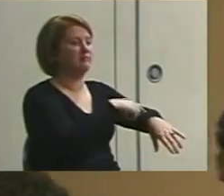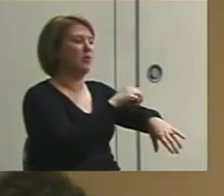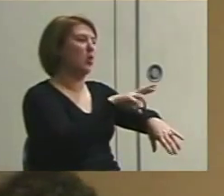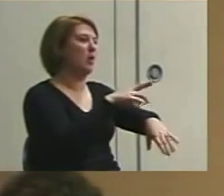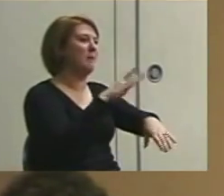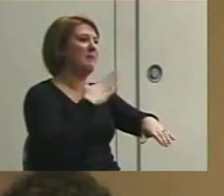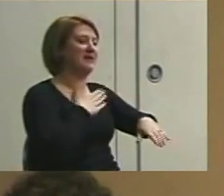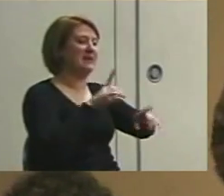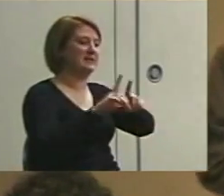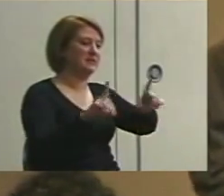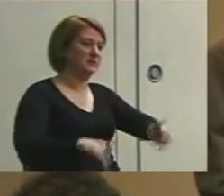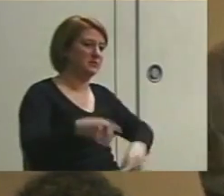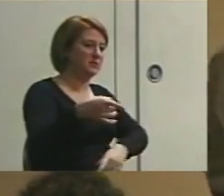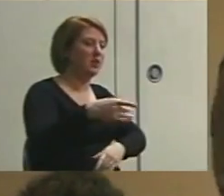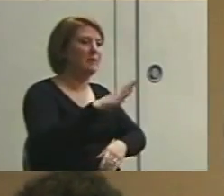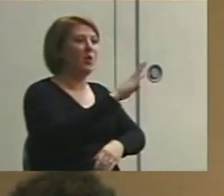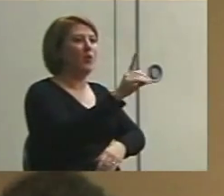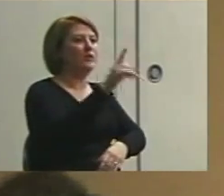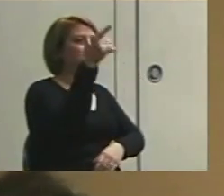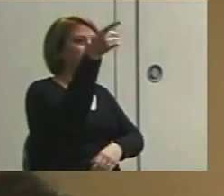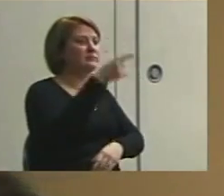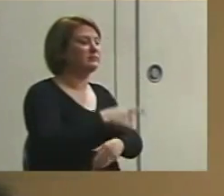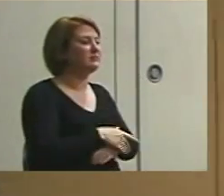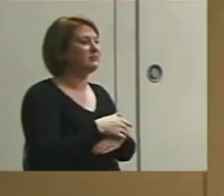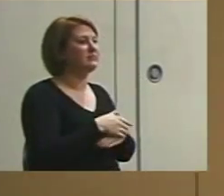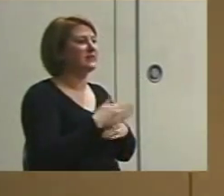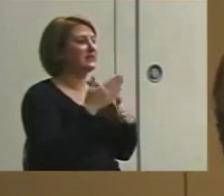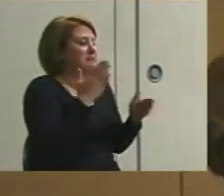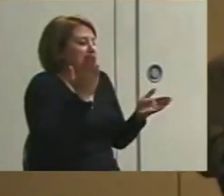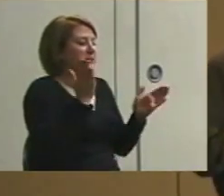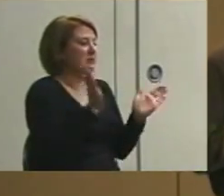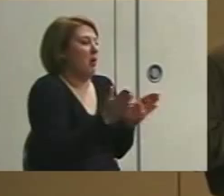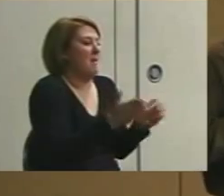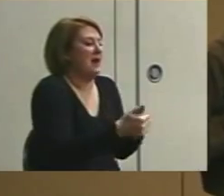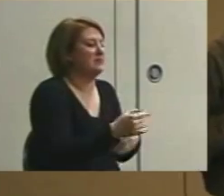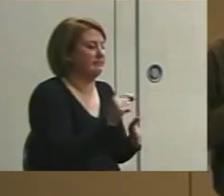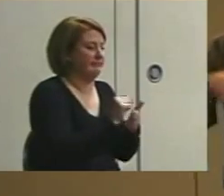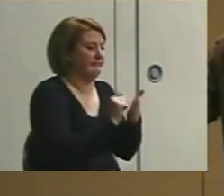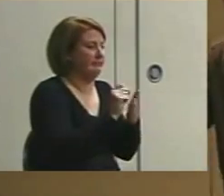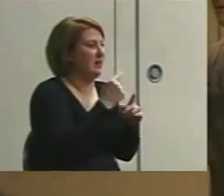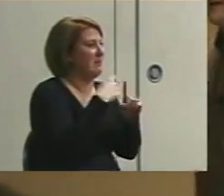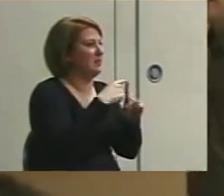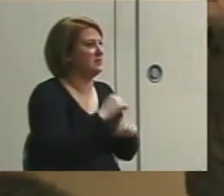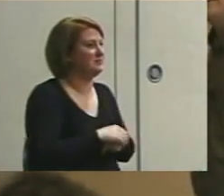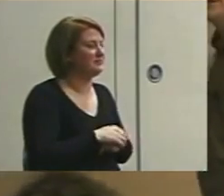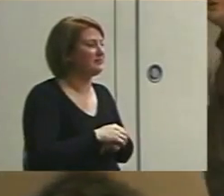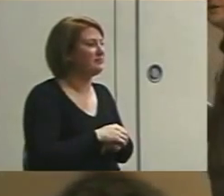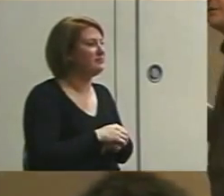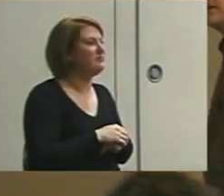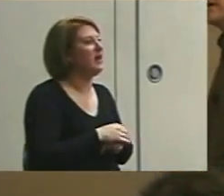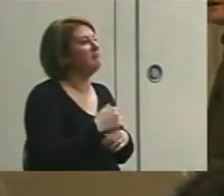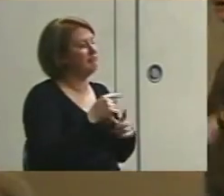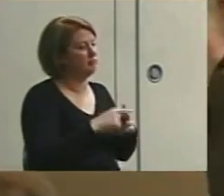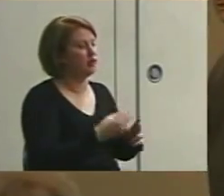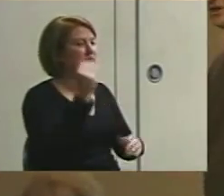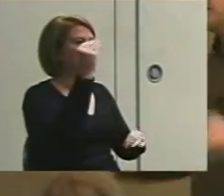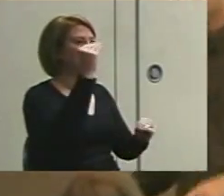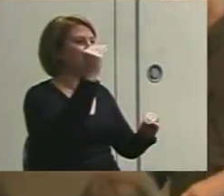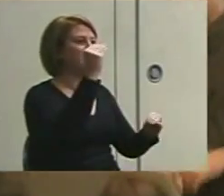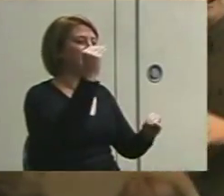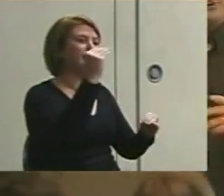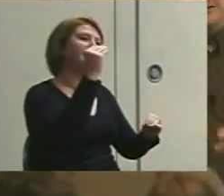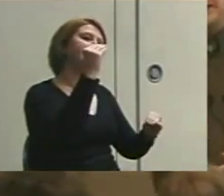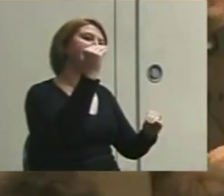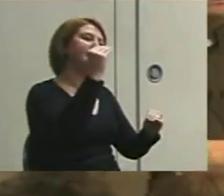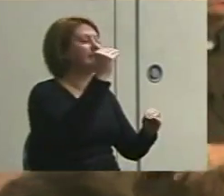be at my desk, it could be at the board, it could be something, somewhere I go over and in a little box, I put a plus. I go back about my teaching. And I'm teaching